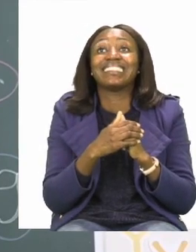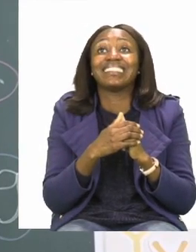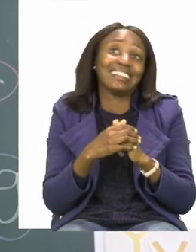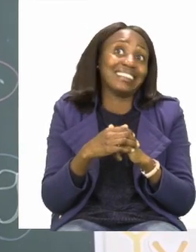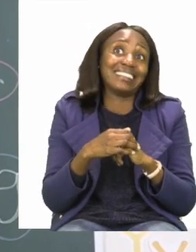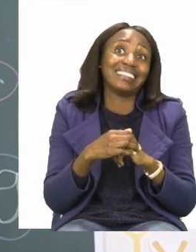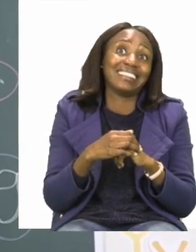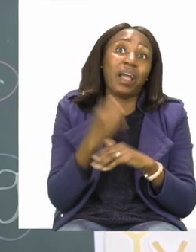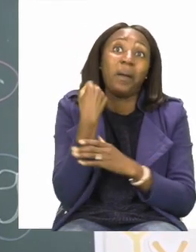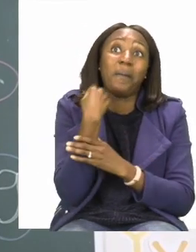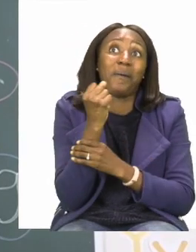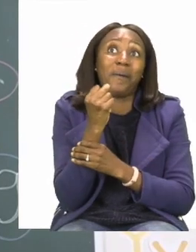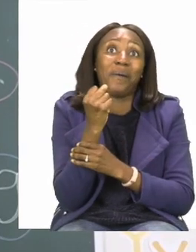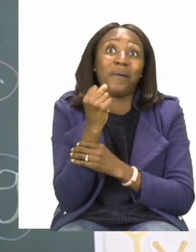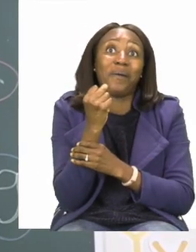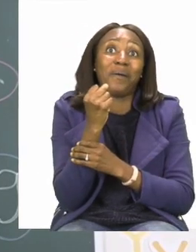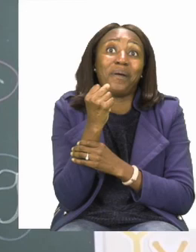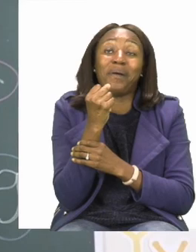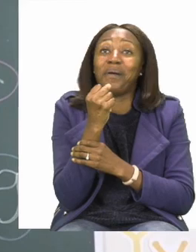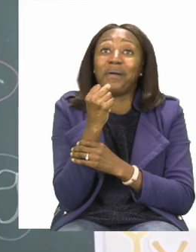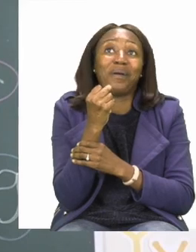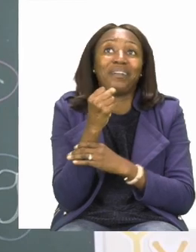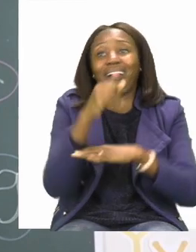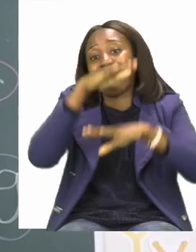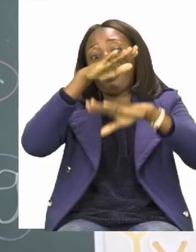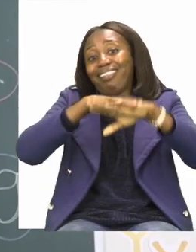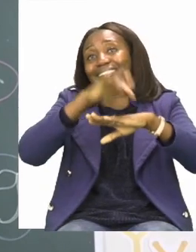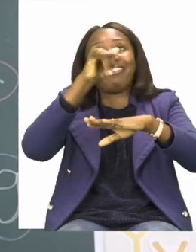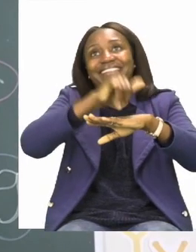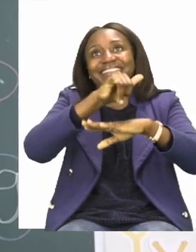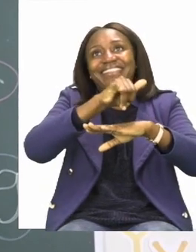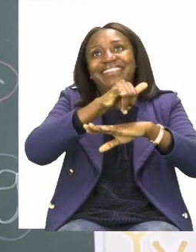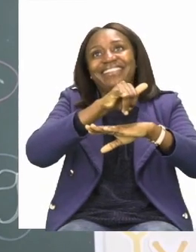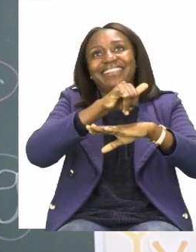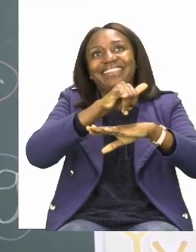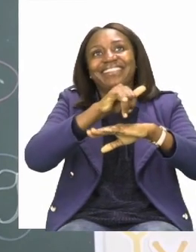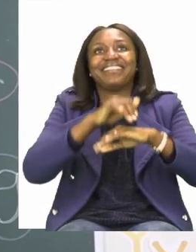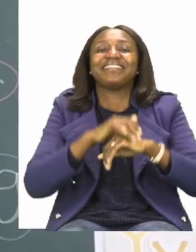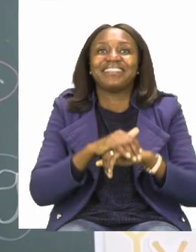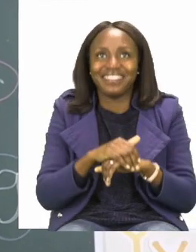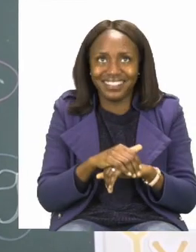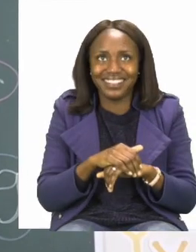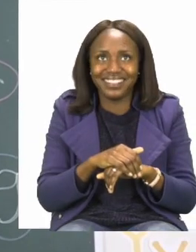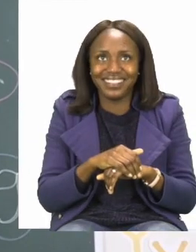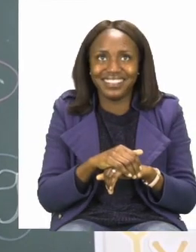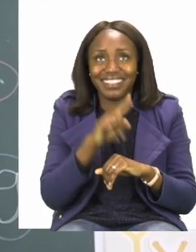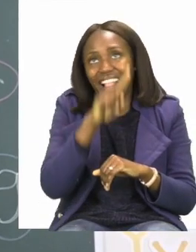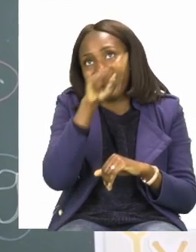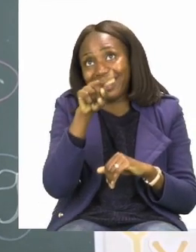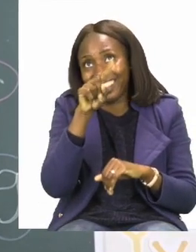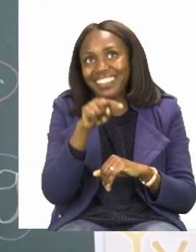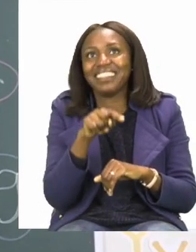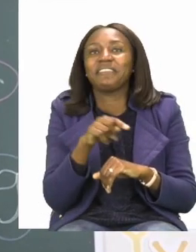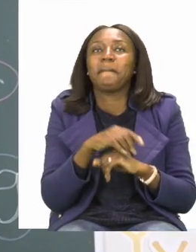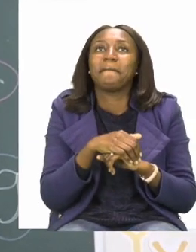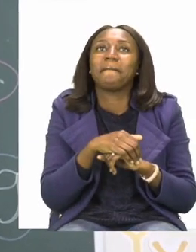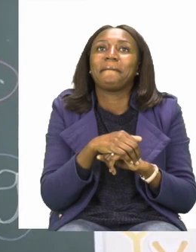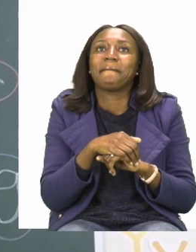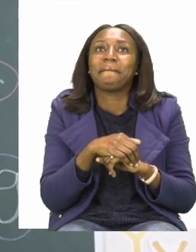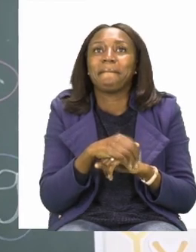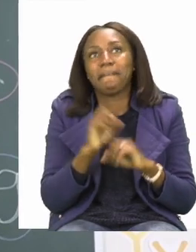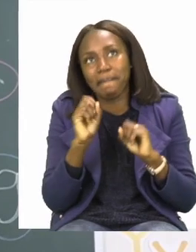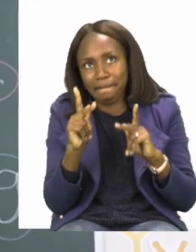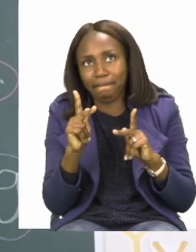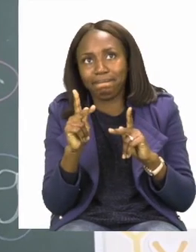Uh-oh. This ball is floating. So, we were very wrong. Oh, well.